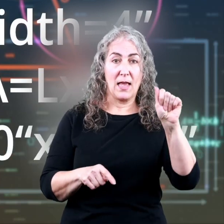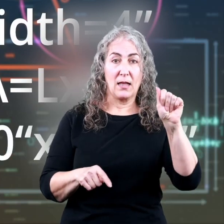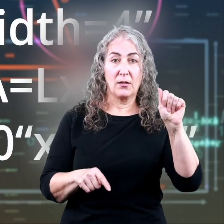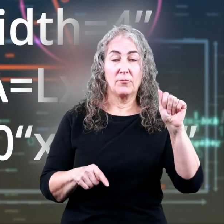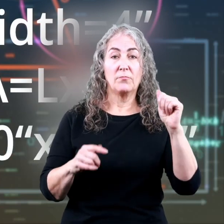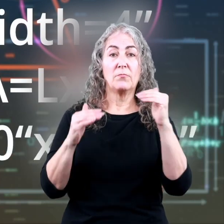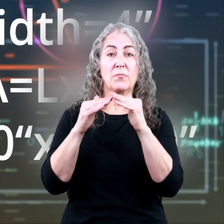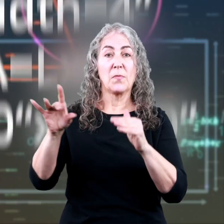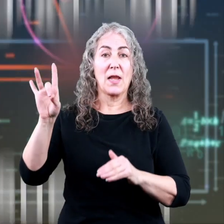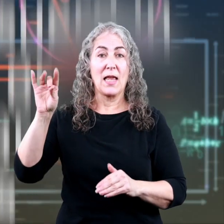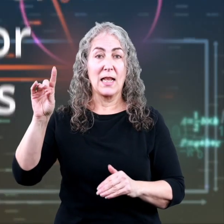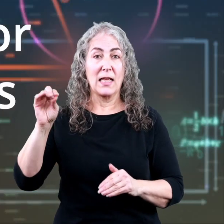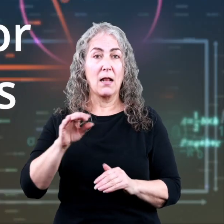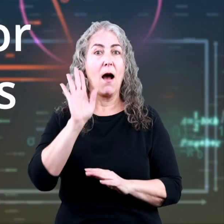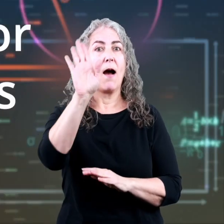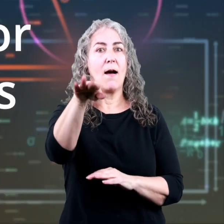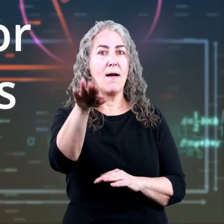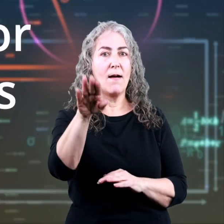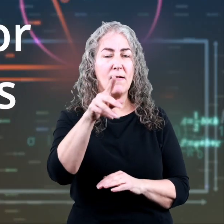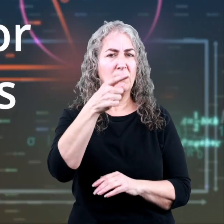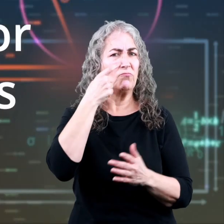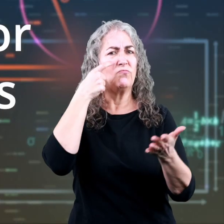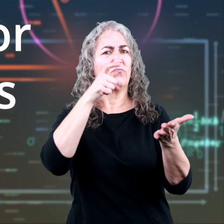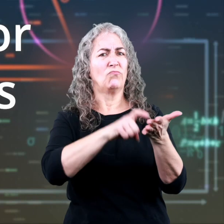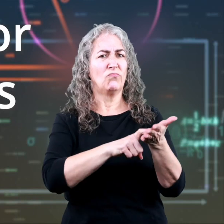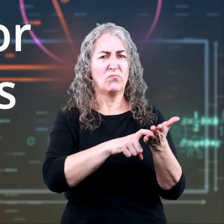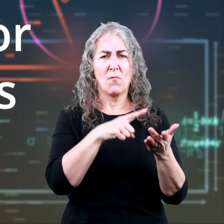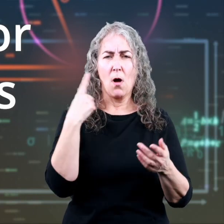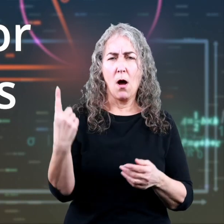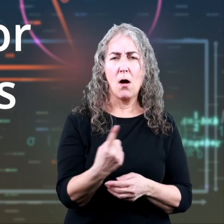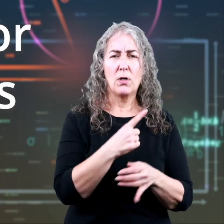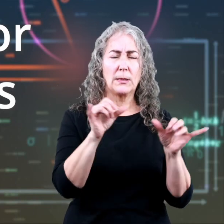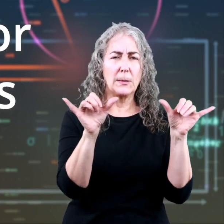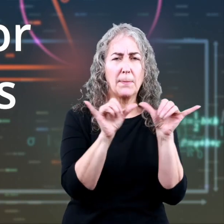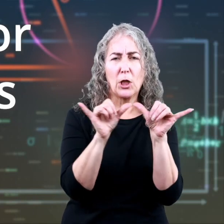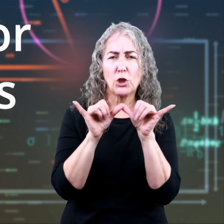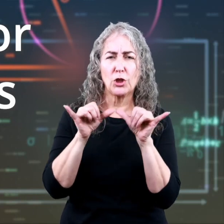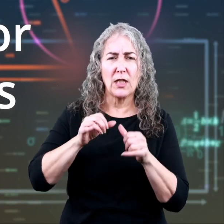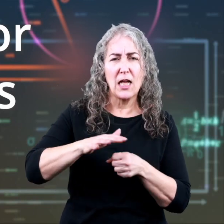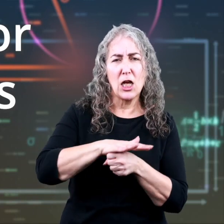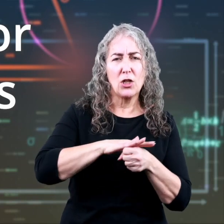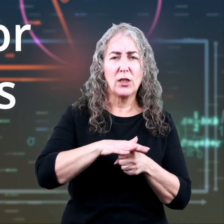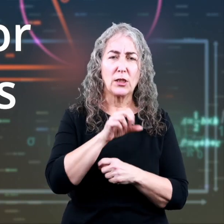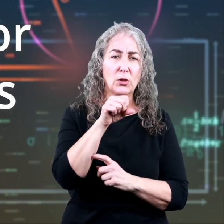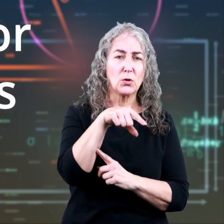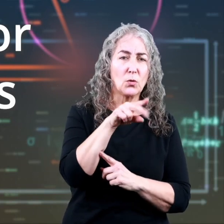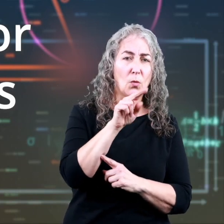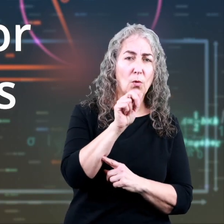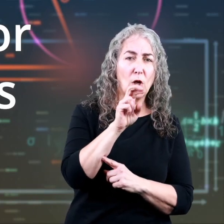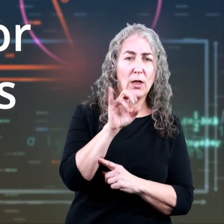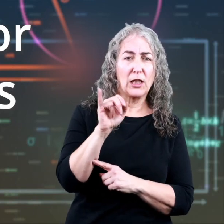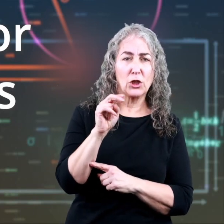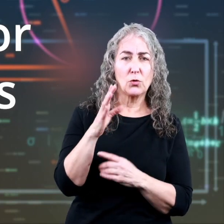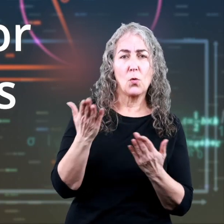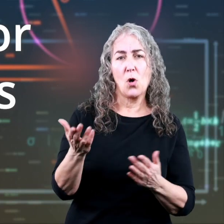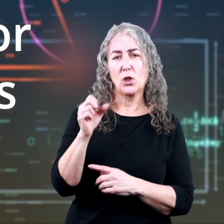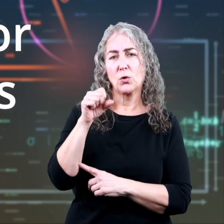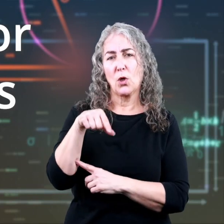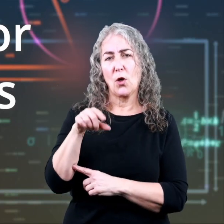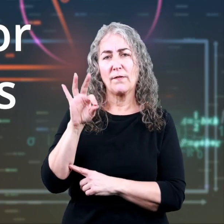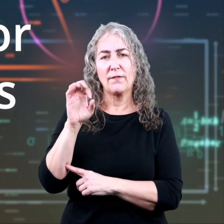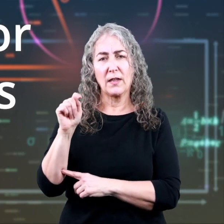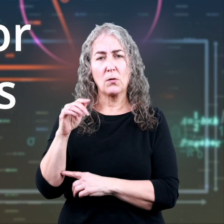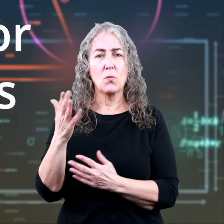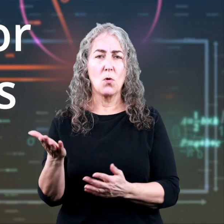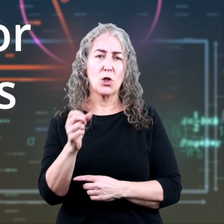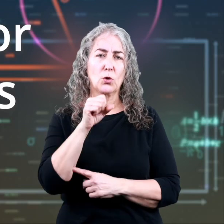80 square inches. By the way, you'll notice that area is always measured in square inches or square feet or